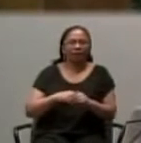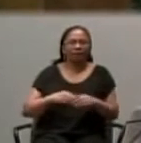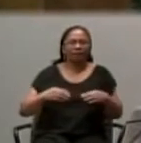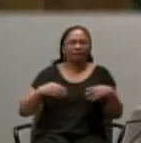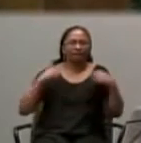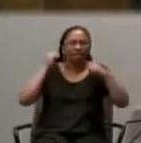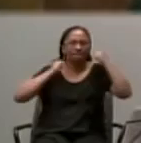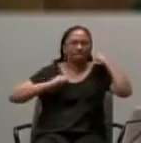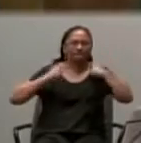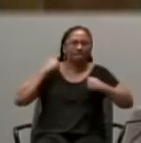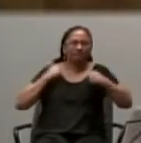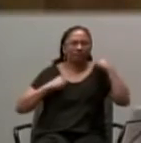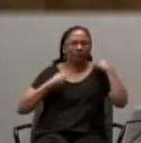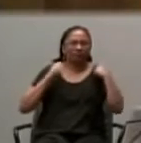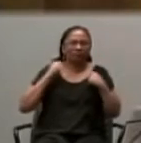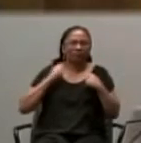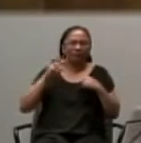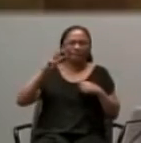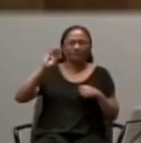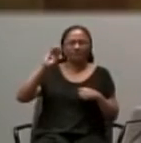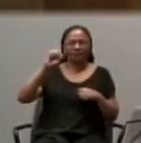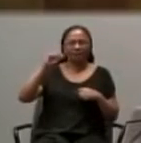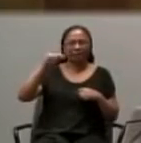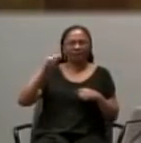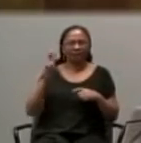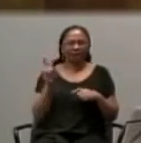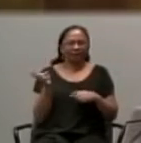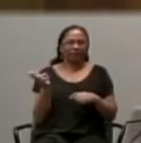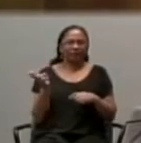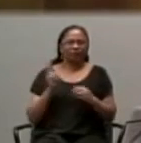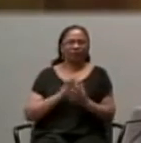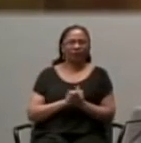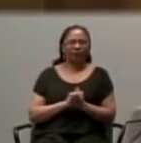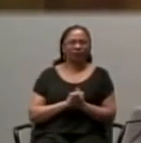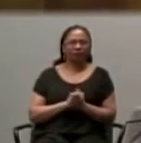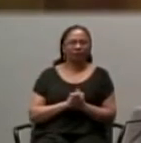Yeah. You haven't gone to sleep yet? No? Okay. Nuptial bath.